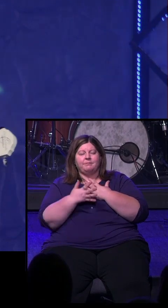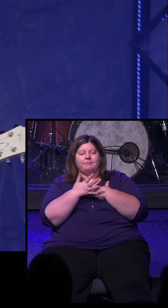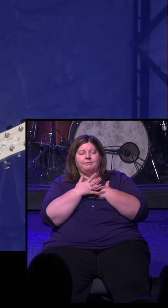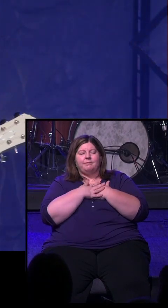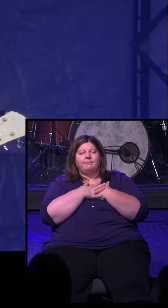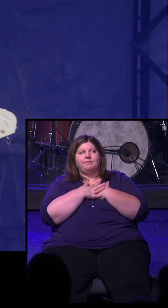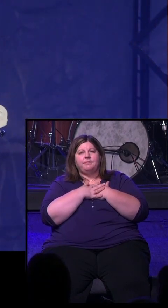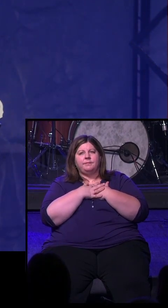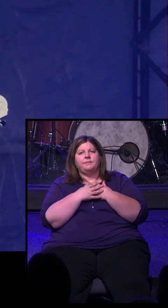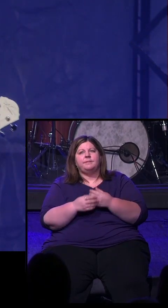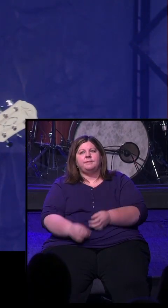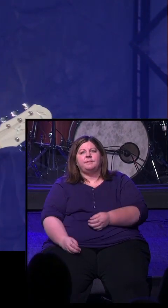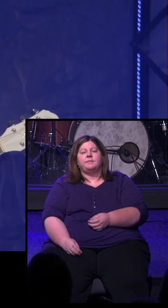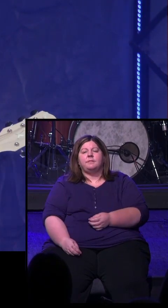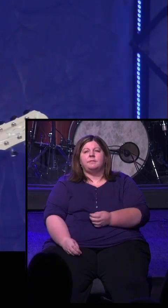right now.